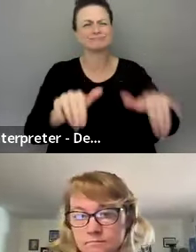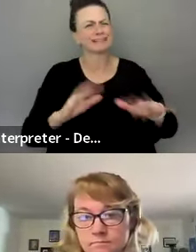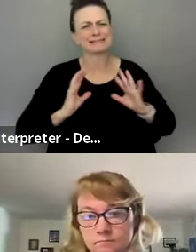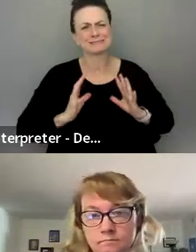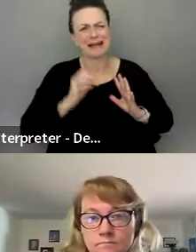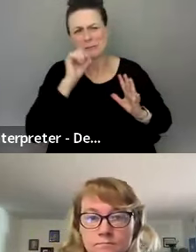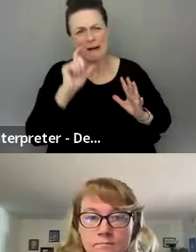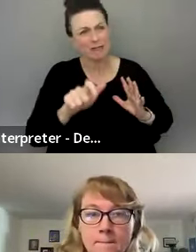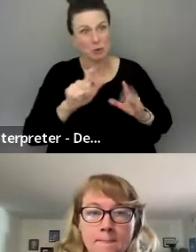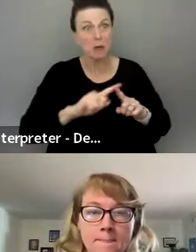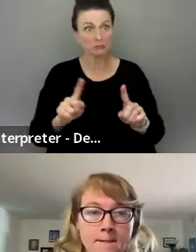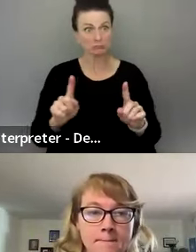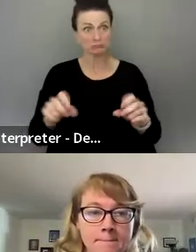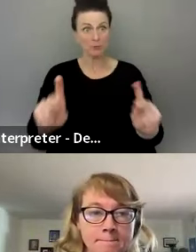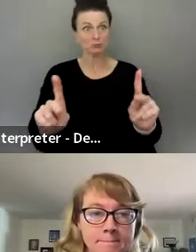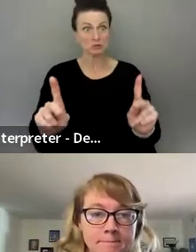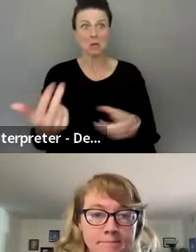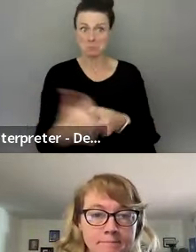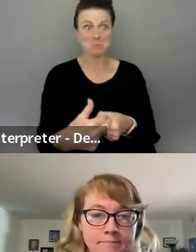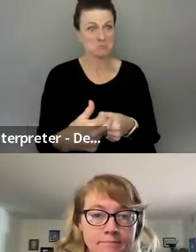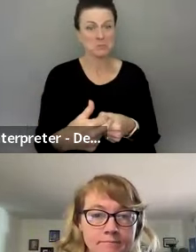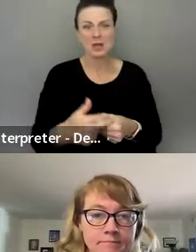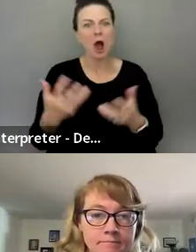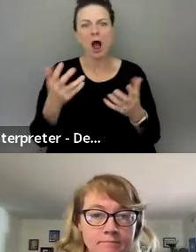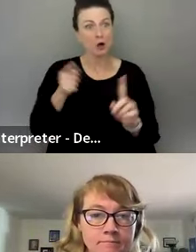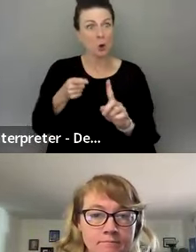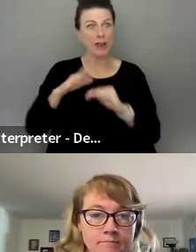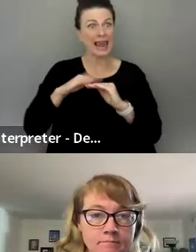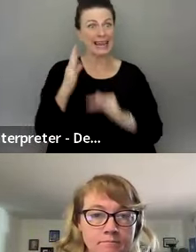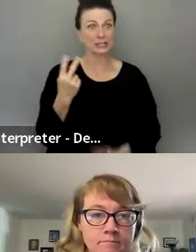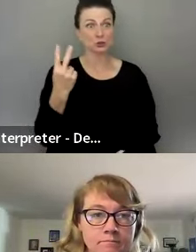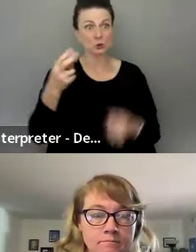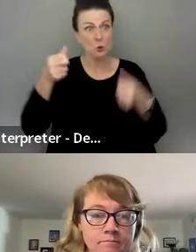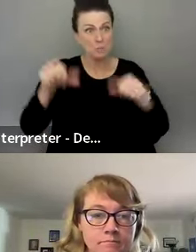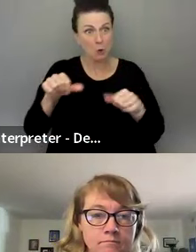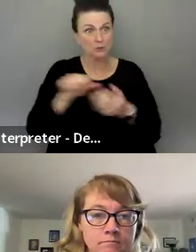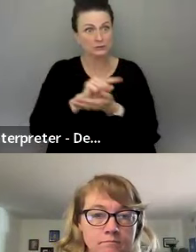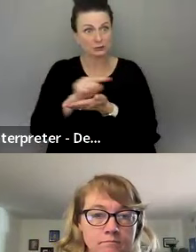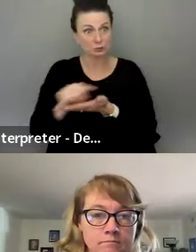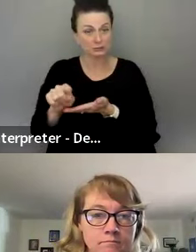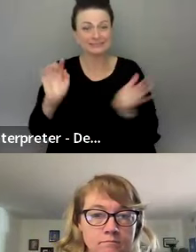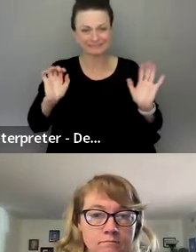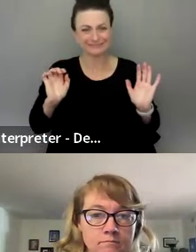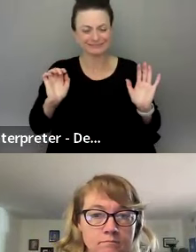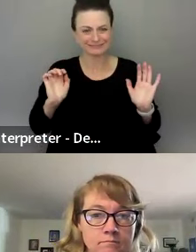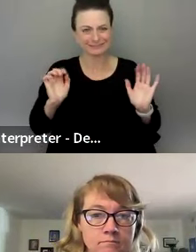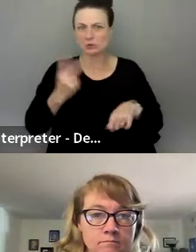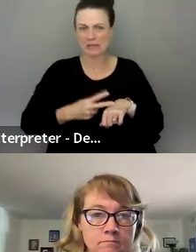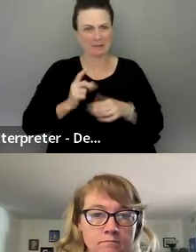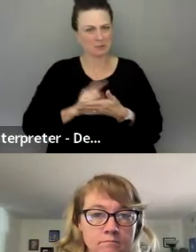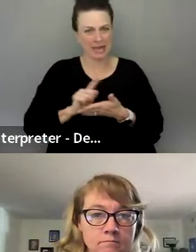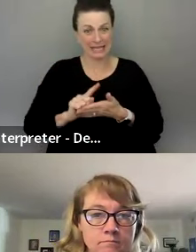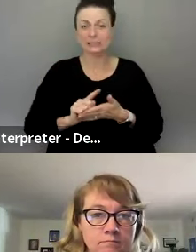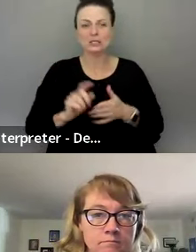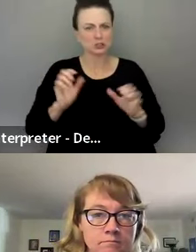fine. But, uh, we, our goal was to have at least two posts per week. Um, so yeah, we can,